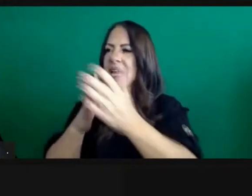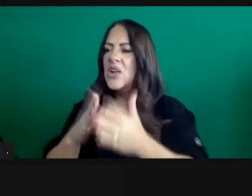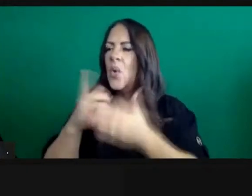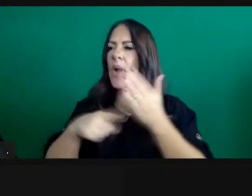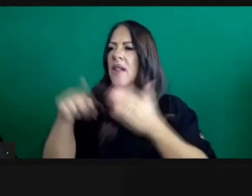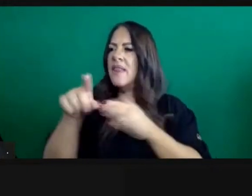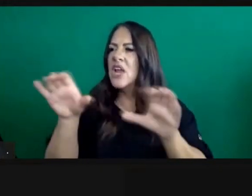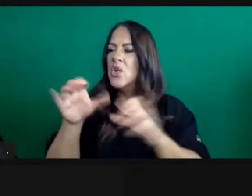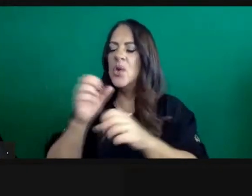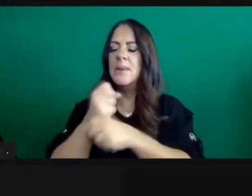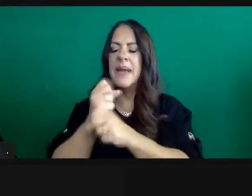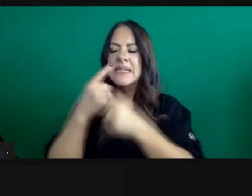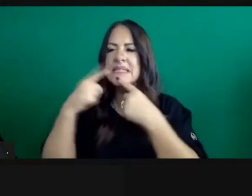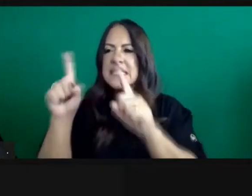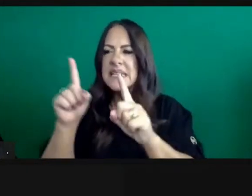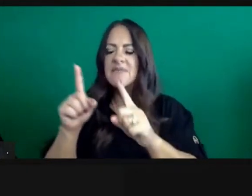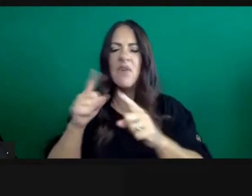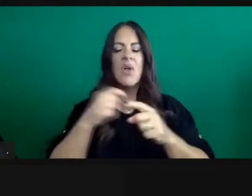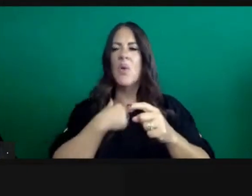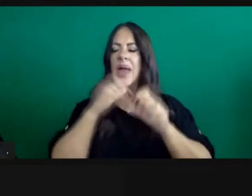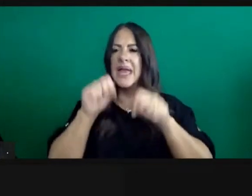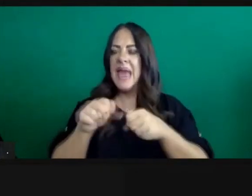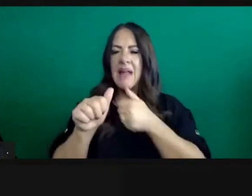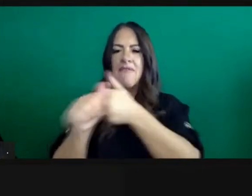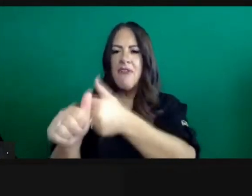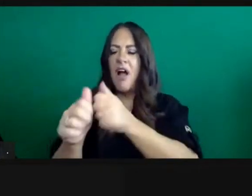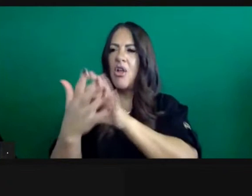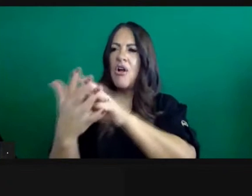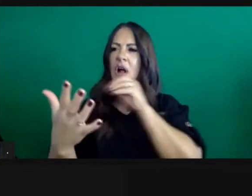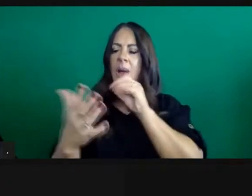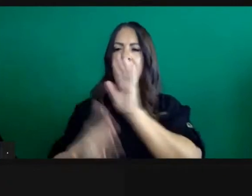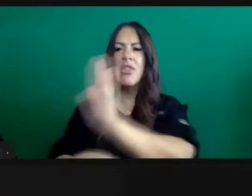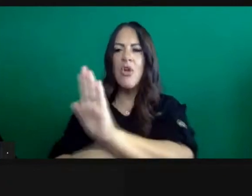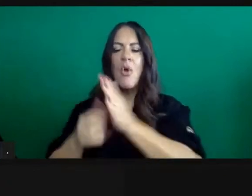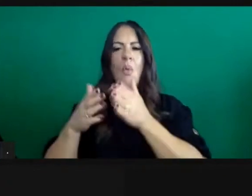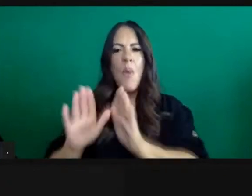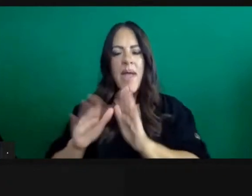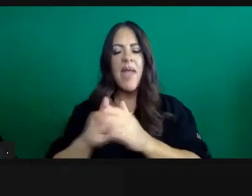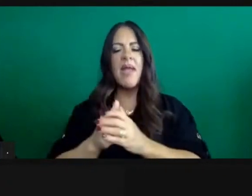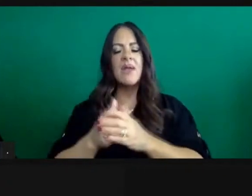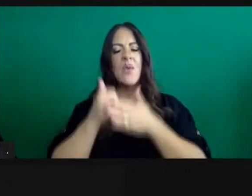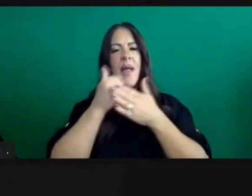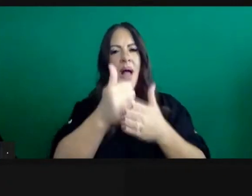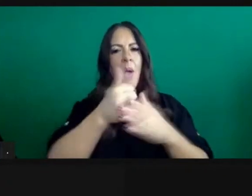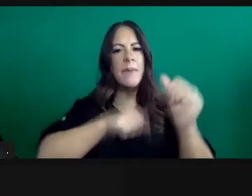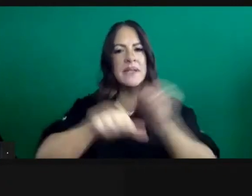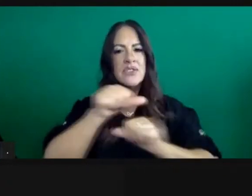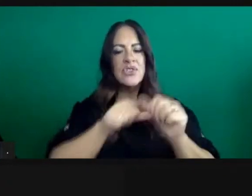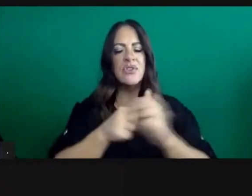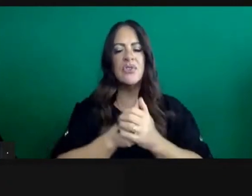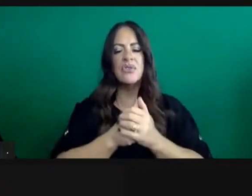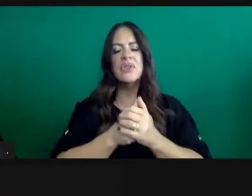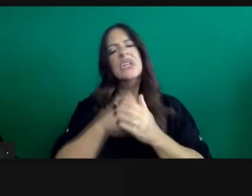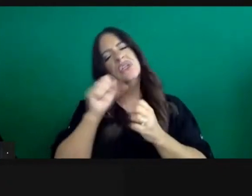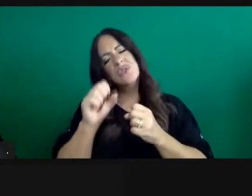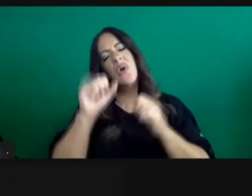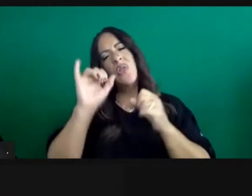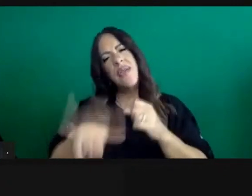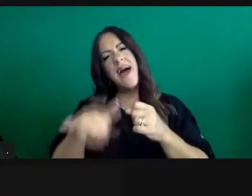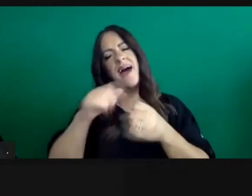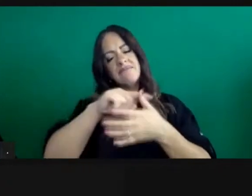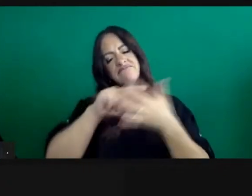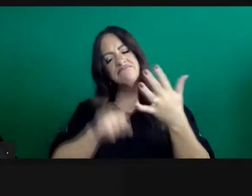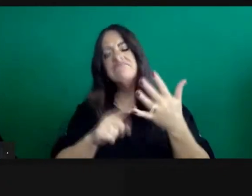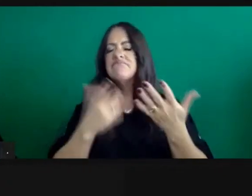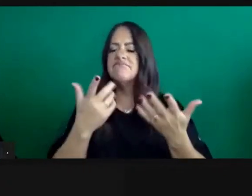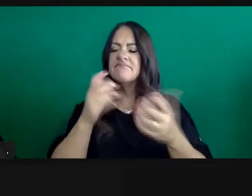to really work with our communities to do all we can at this critical time? So those are some of the highlights that I think